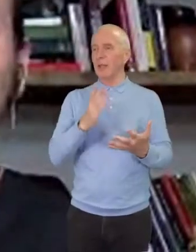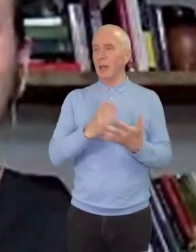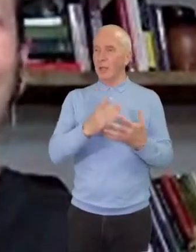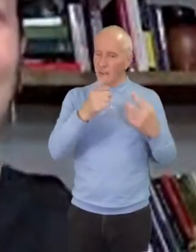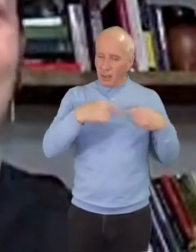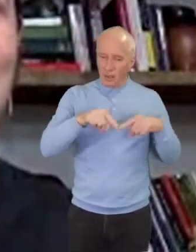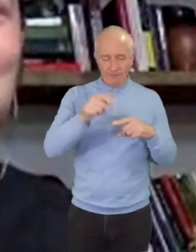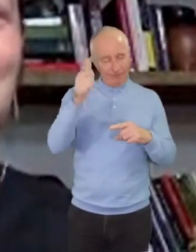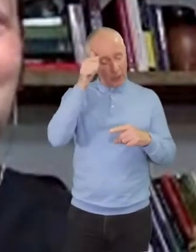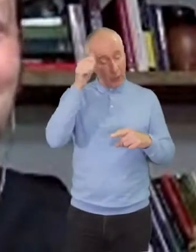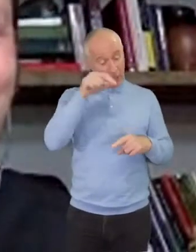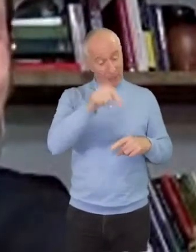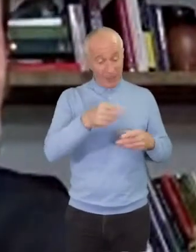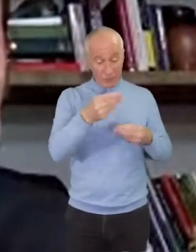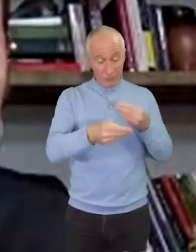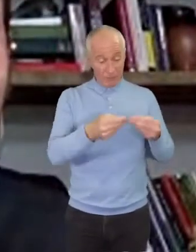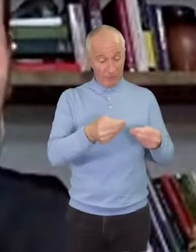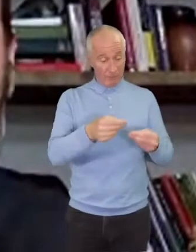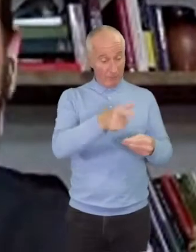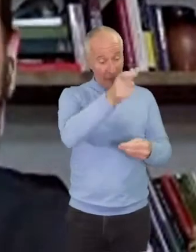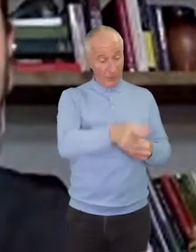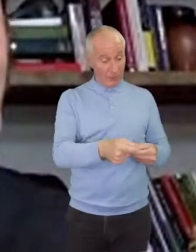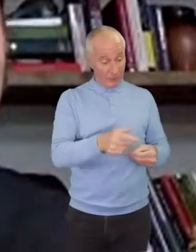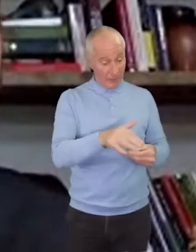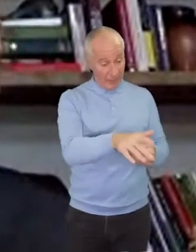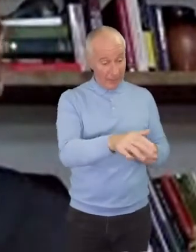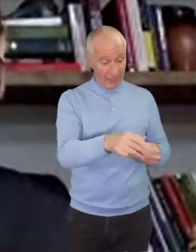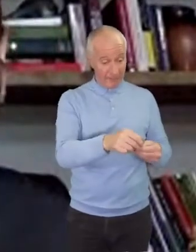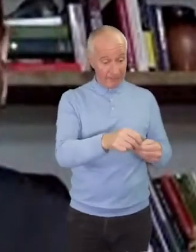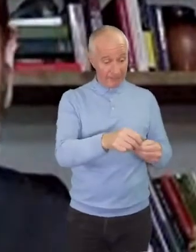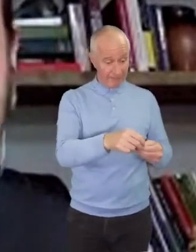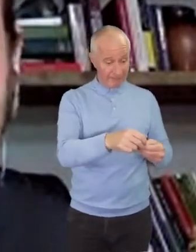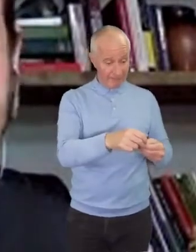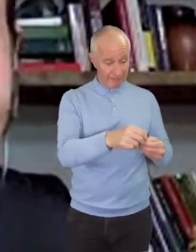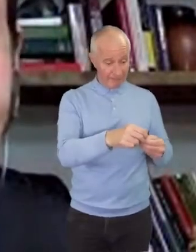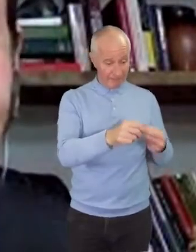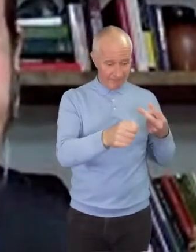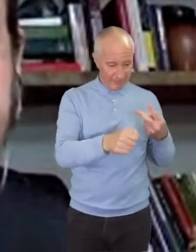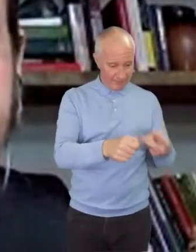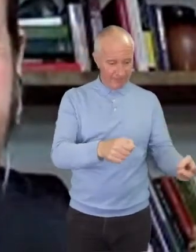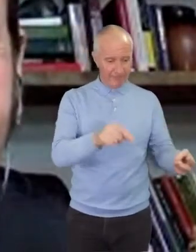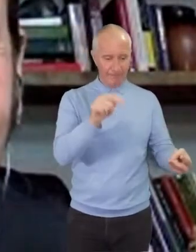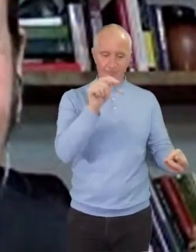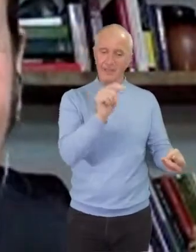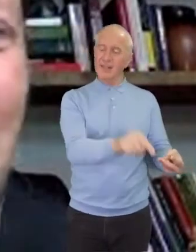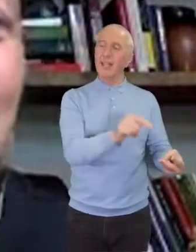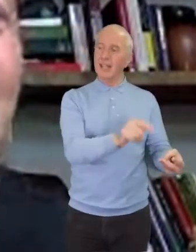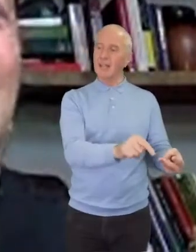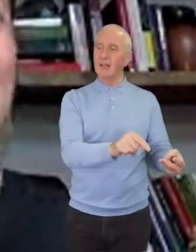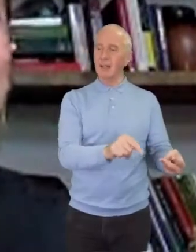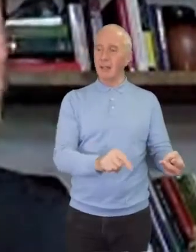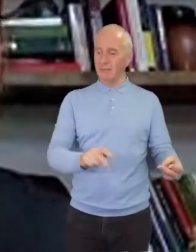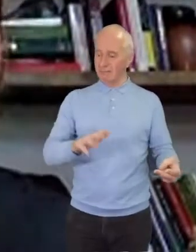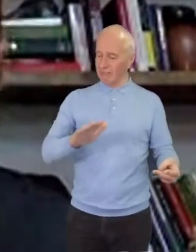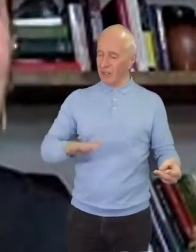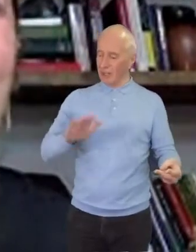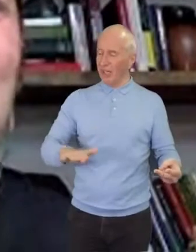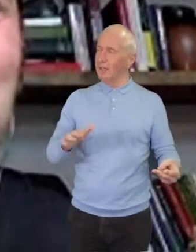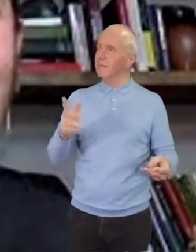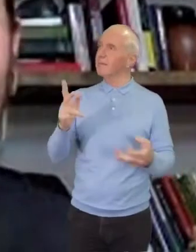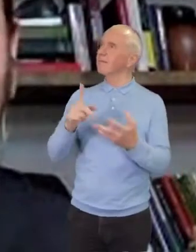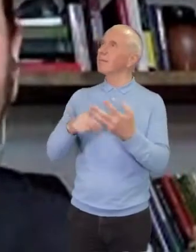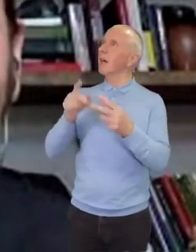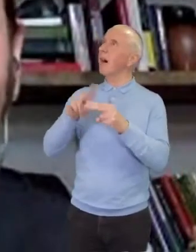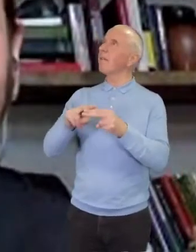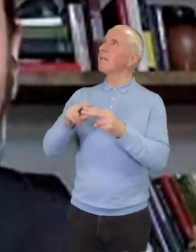the person in the ditch is that they are a child of God made in the